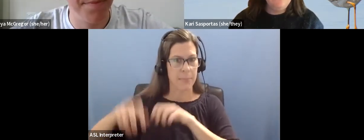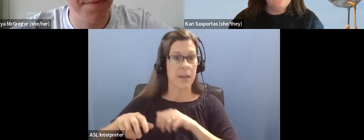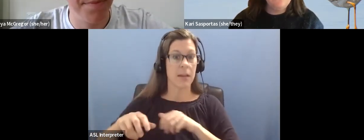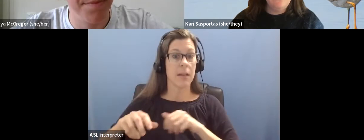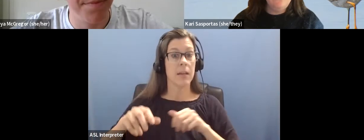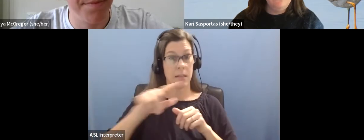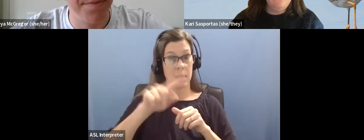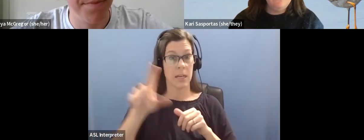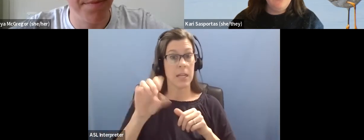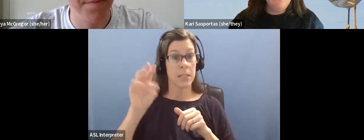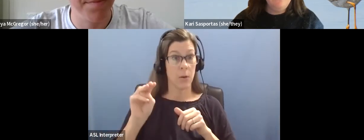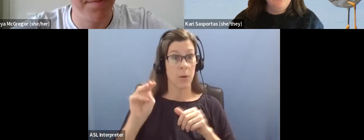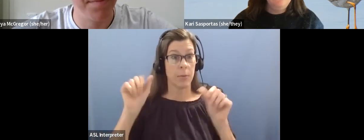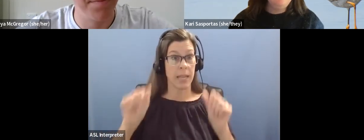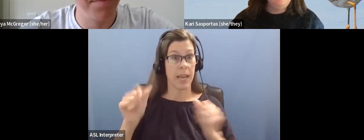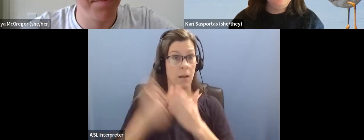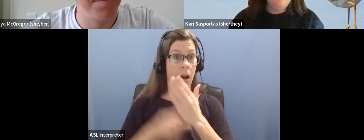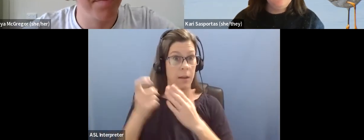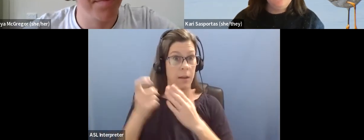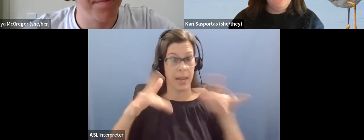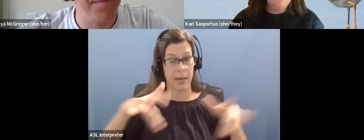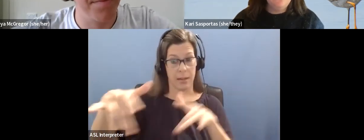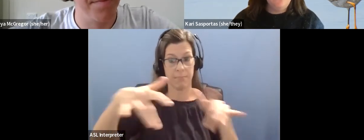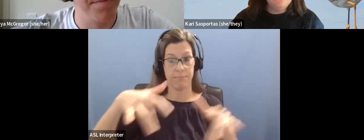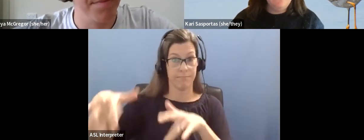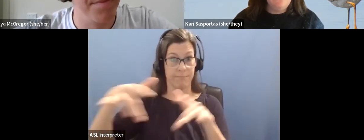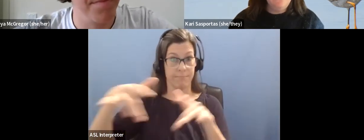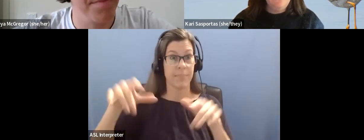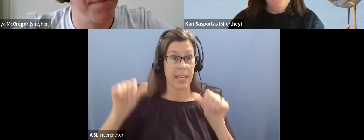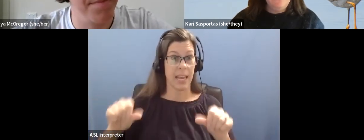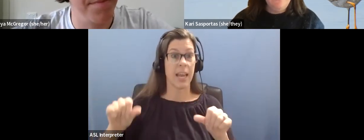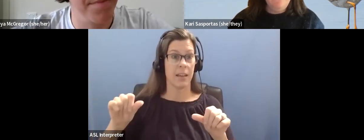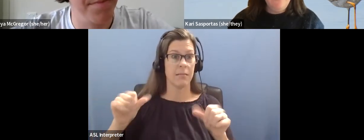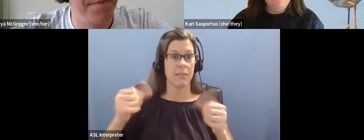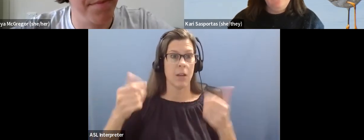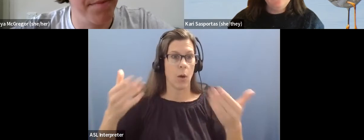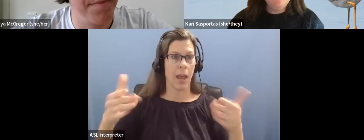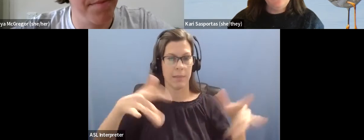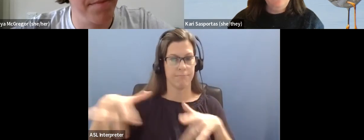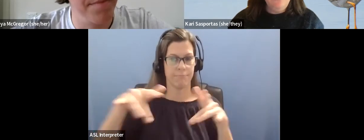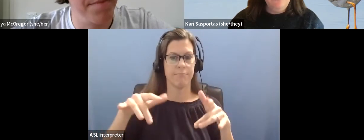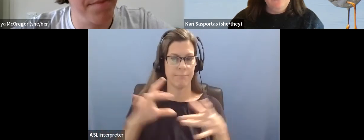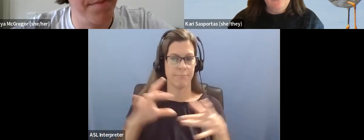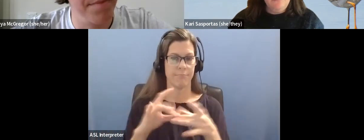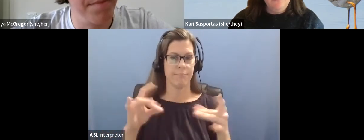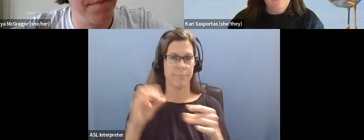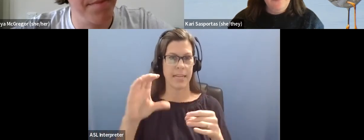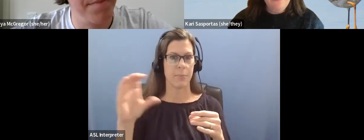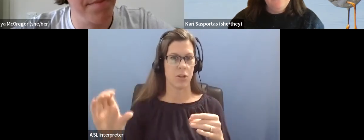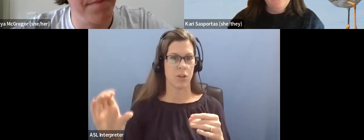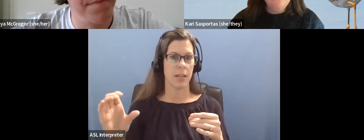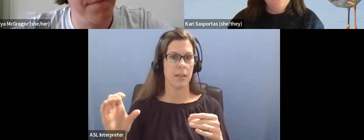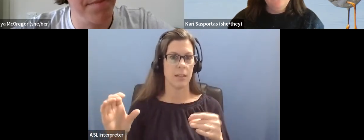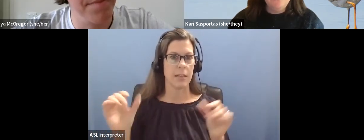meeting can turn on in their account. And that way someone doesn't have to request it. Um, and, and that's part of being, um,